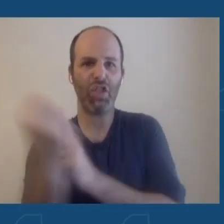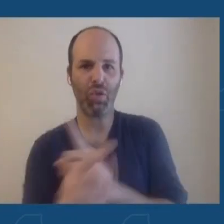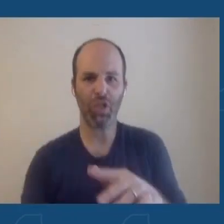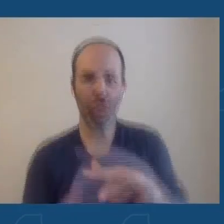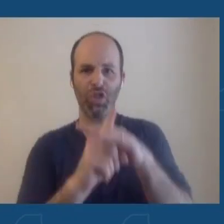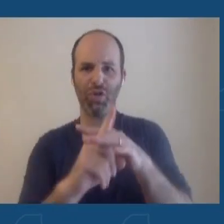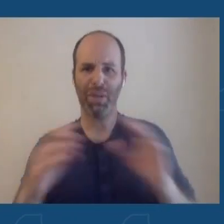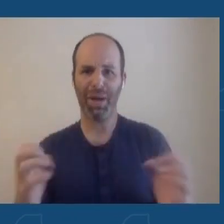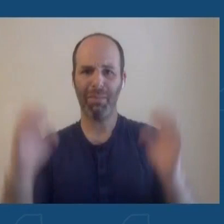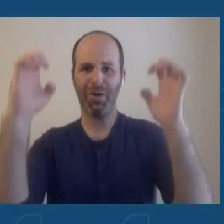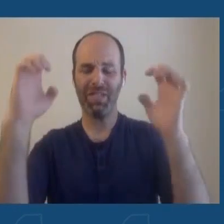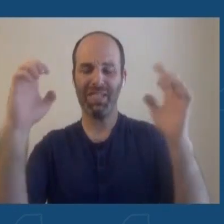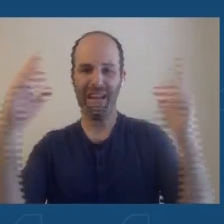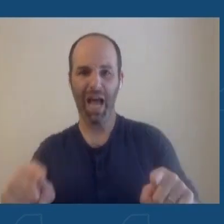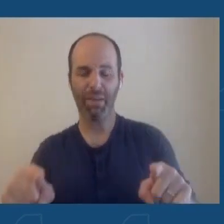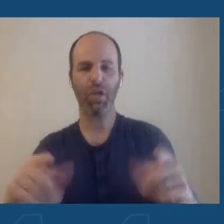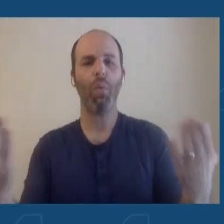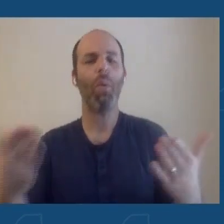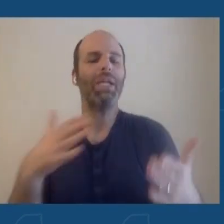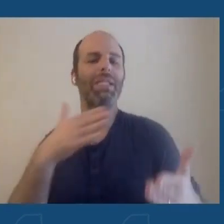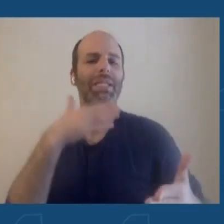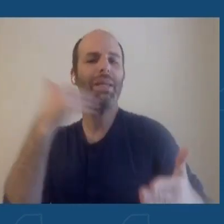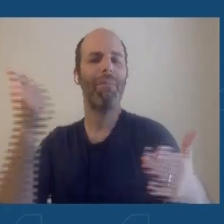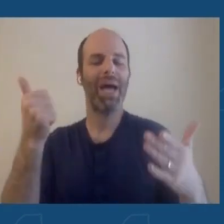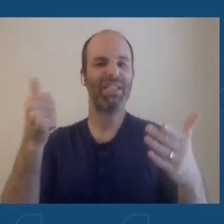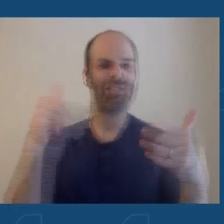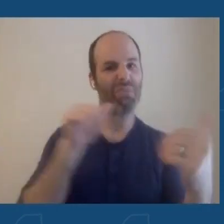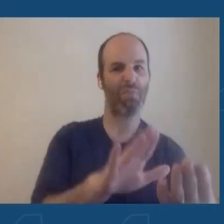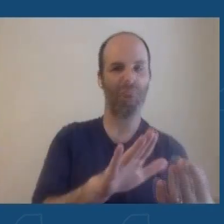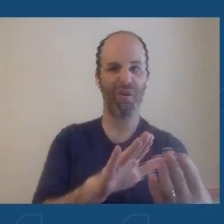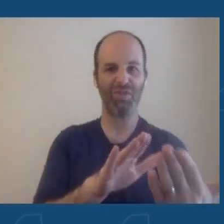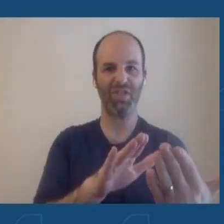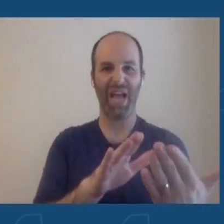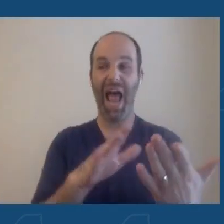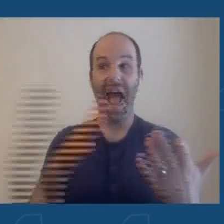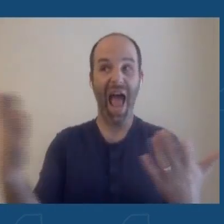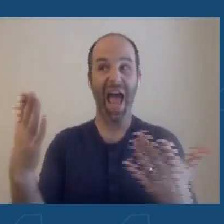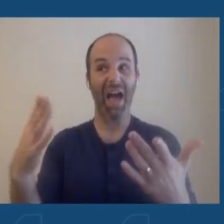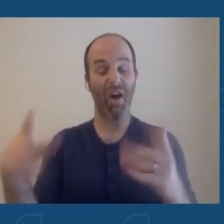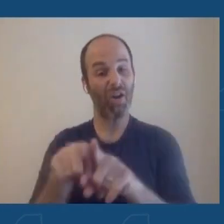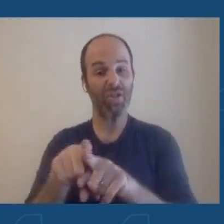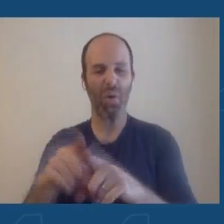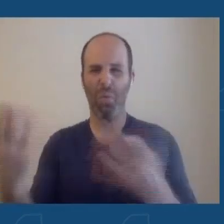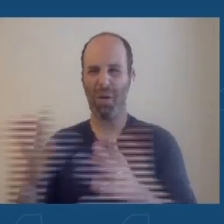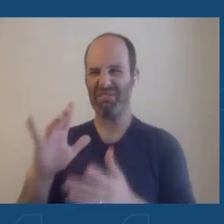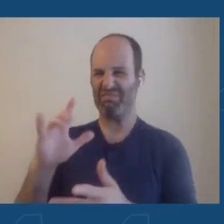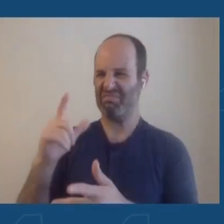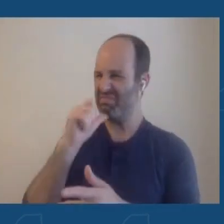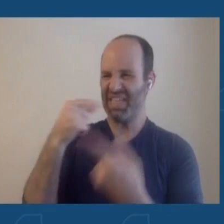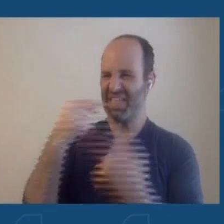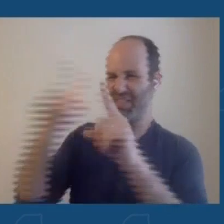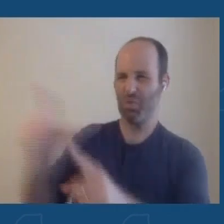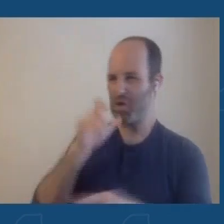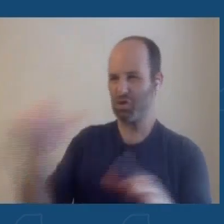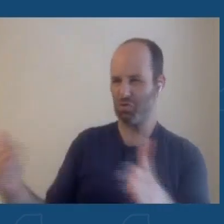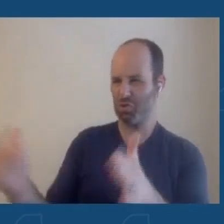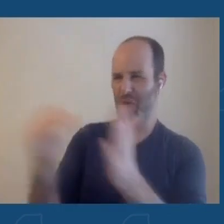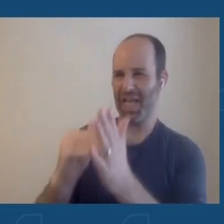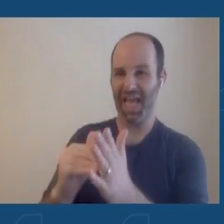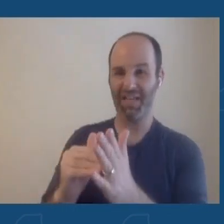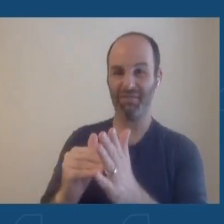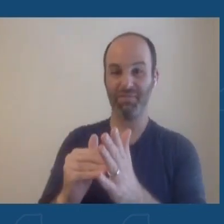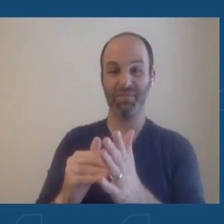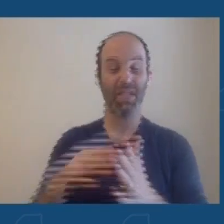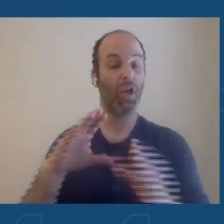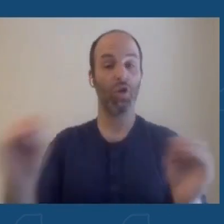practices and also decisions that you would not want to make again in the future? So no state has done this will be the first in the nation. And we do hope that